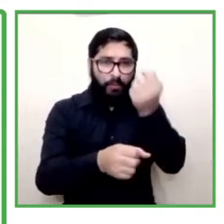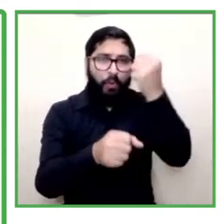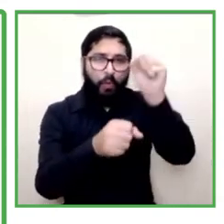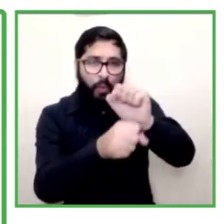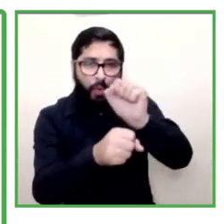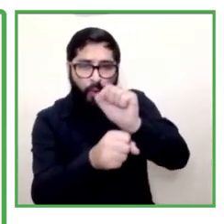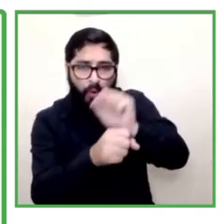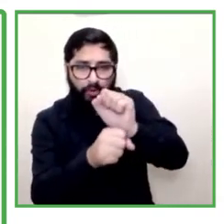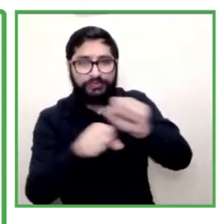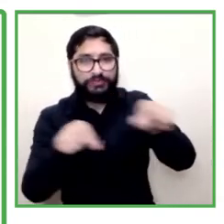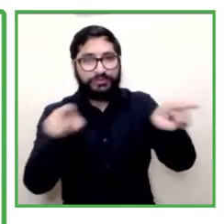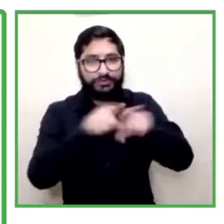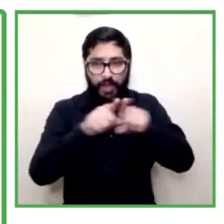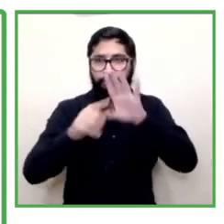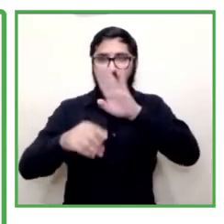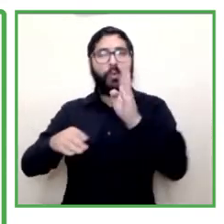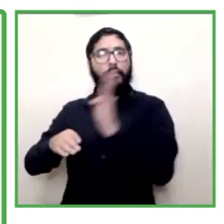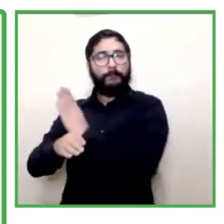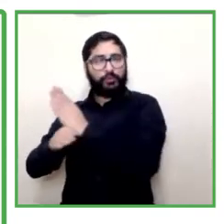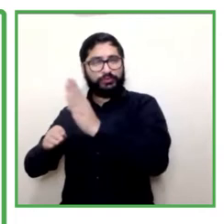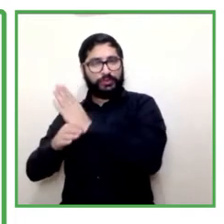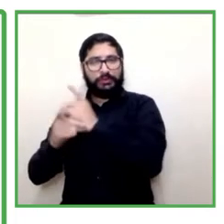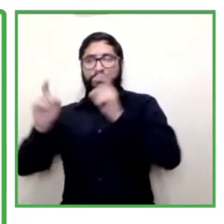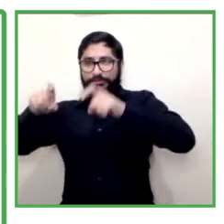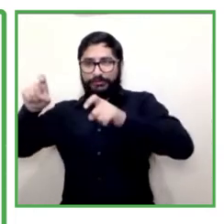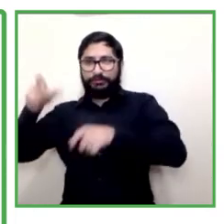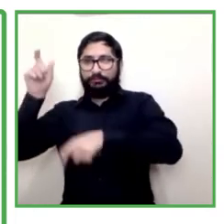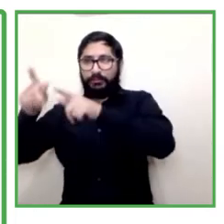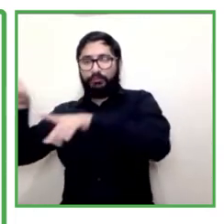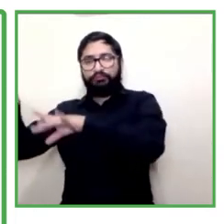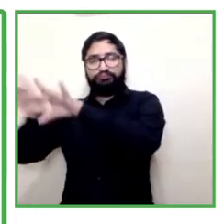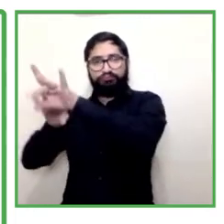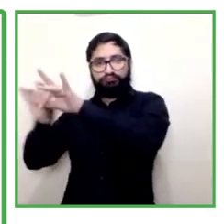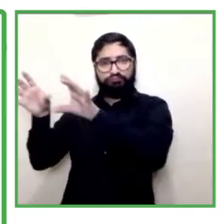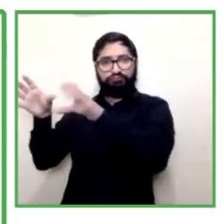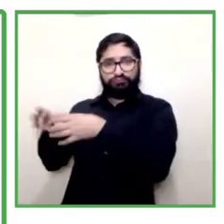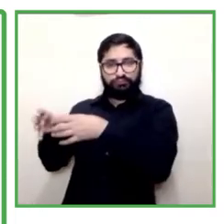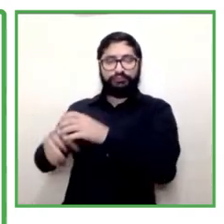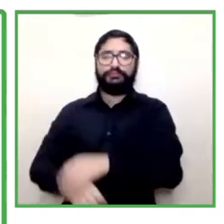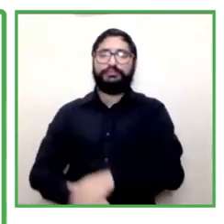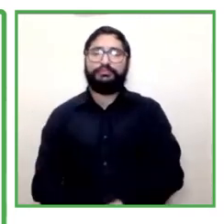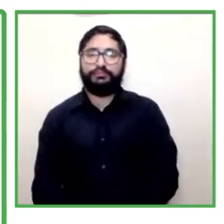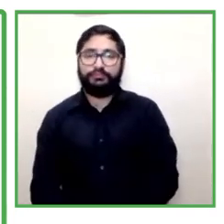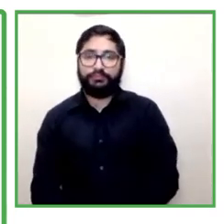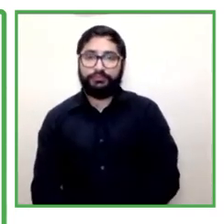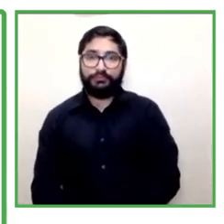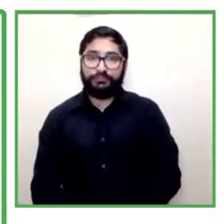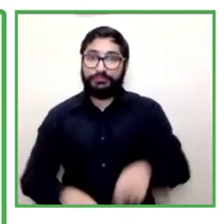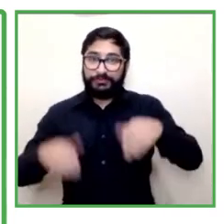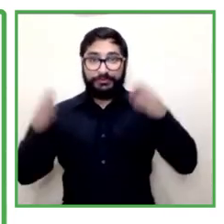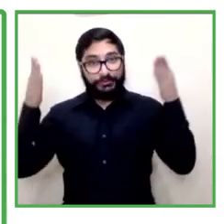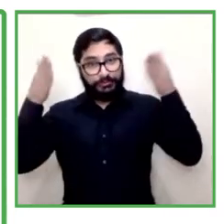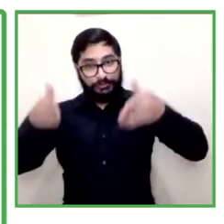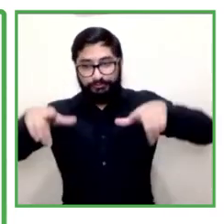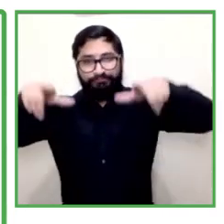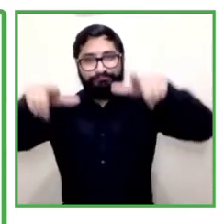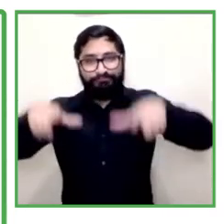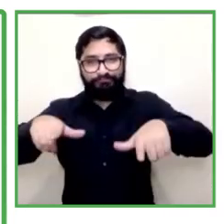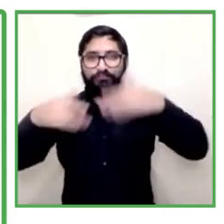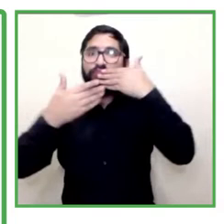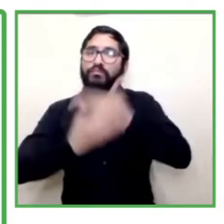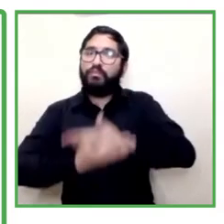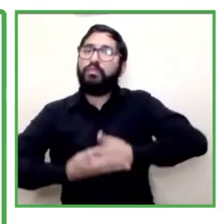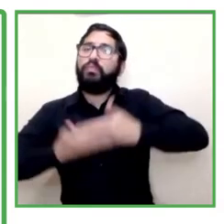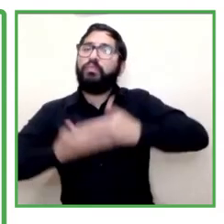we are intermediates between people and companies that require human talent